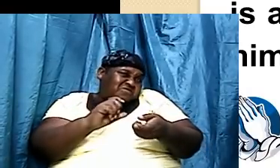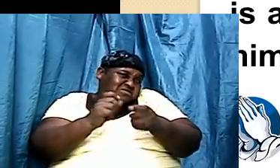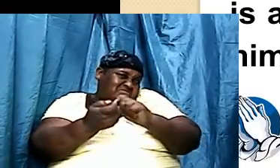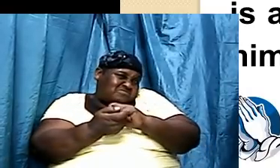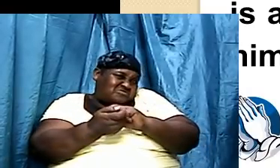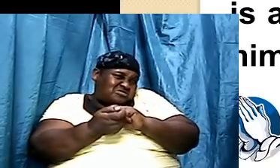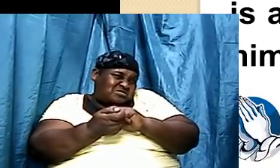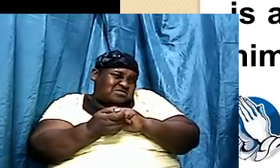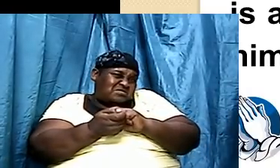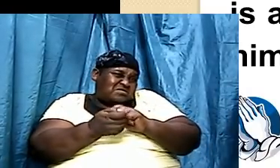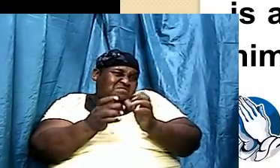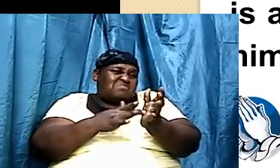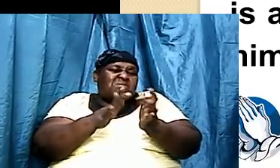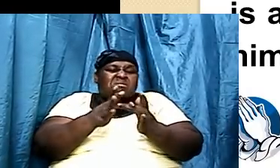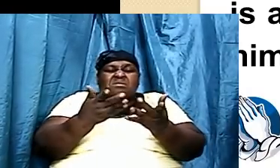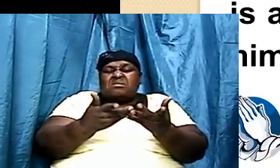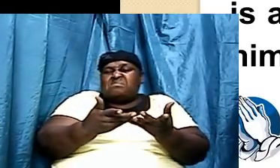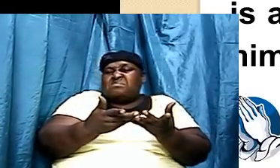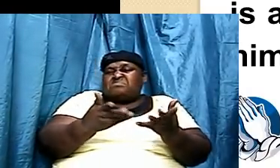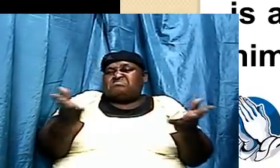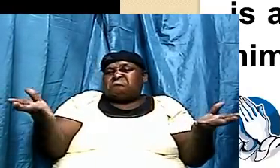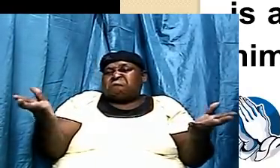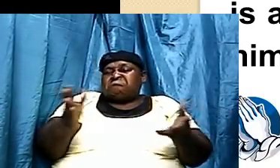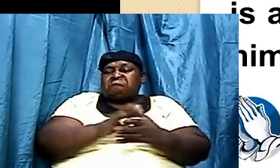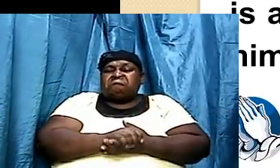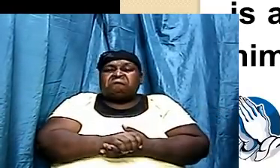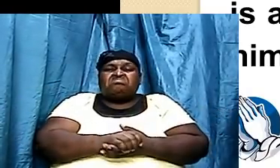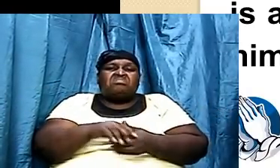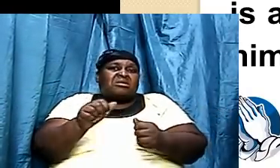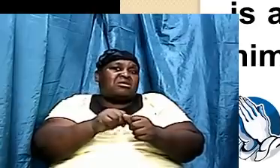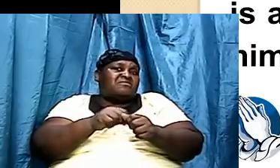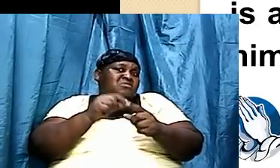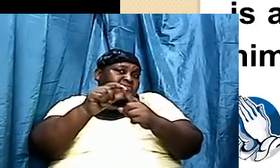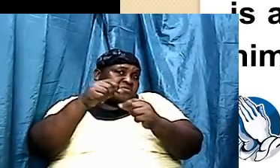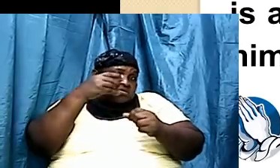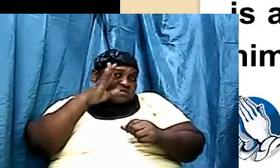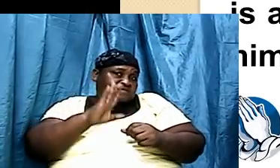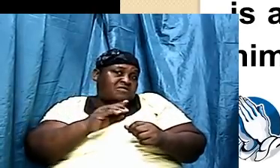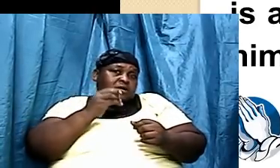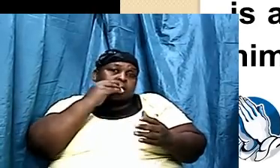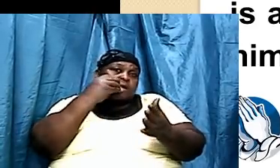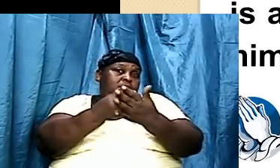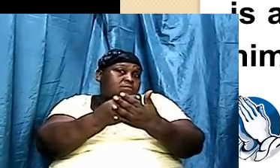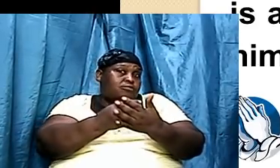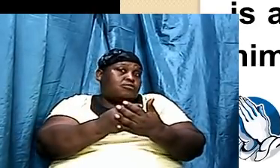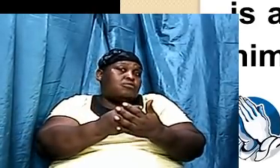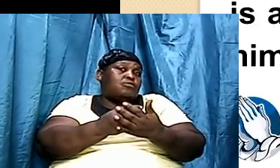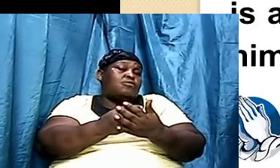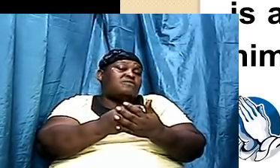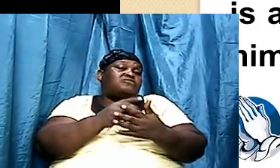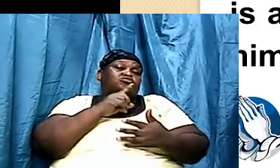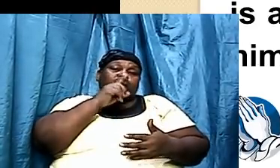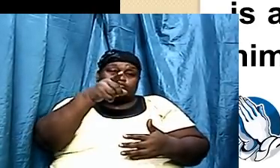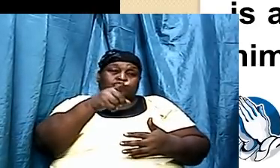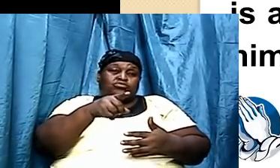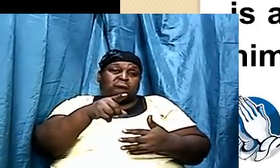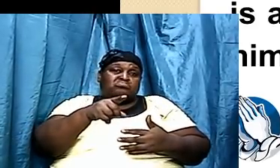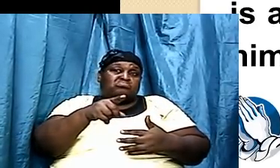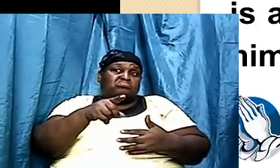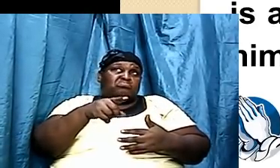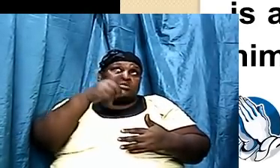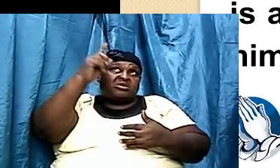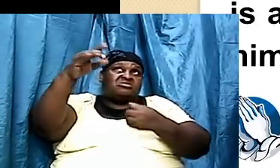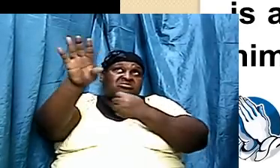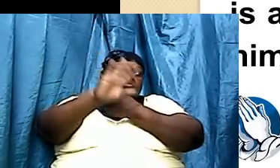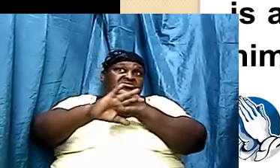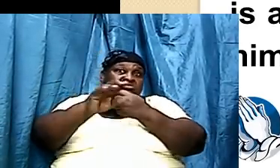revised standard division. I think it was. But every word of God proves true. He is a shield to those who take